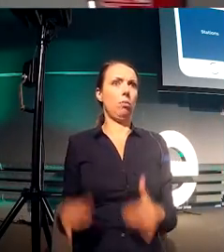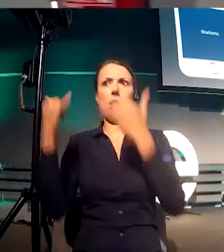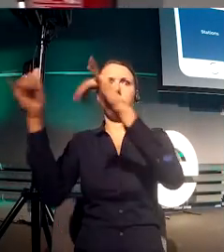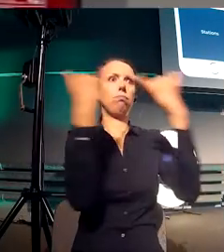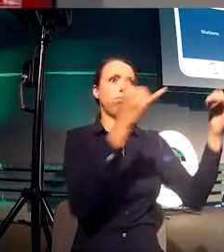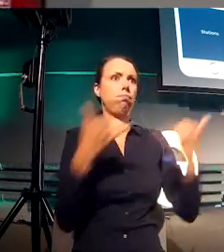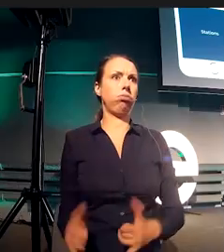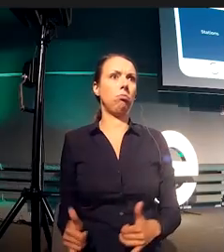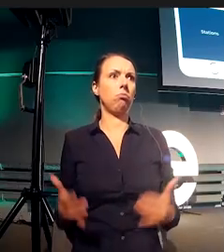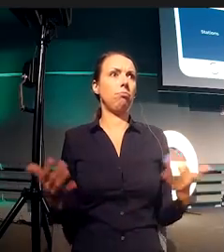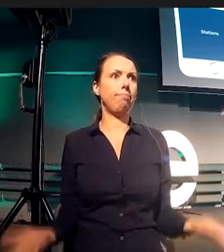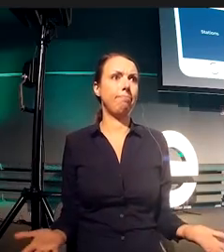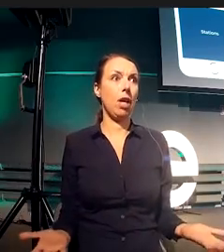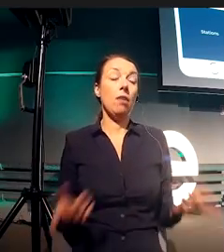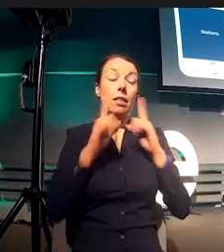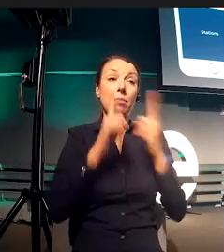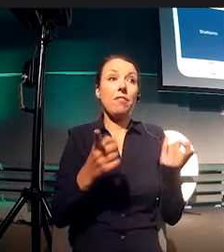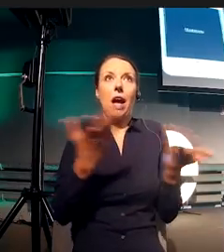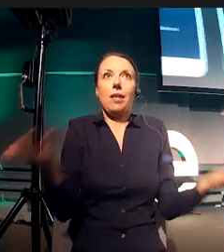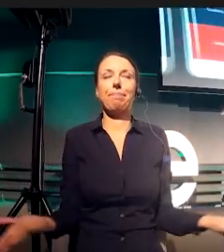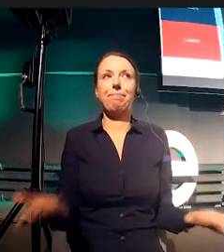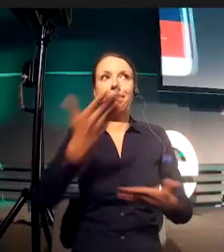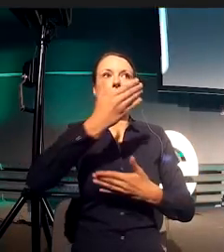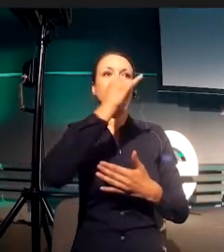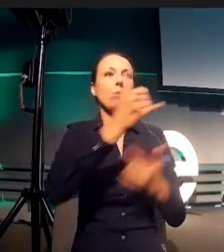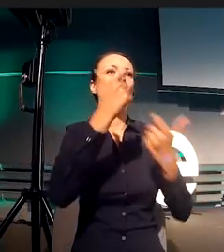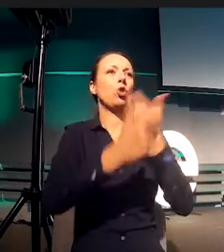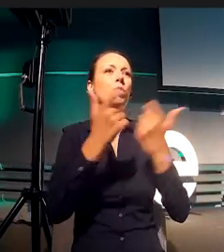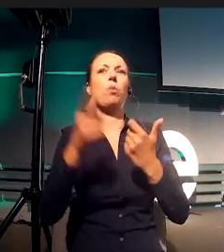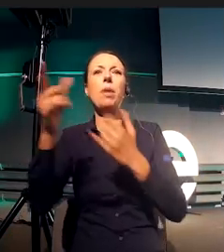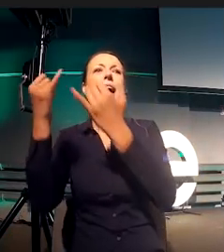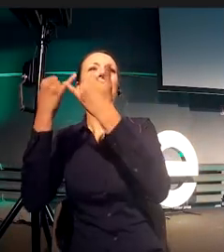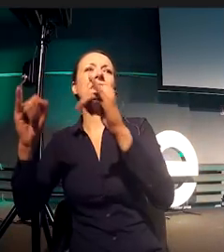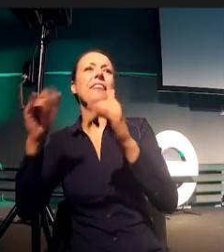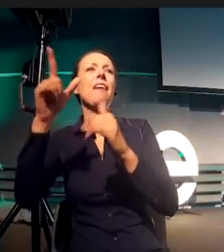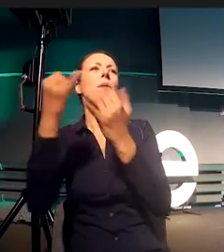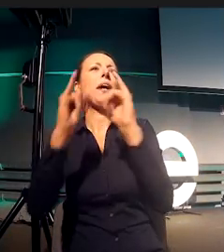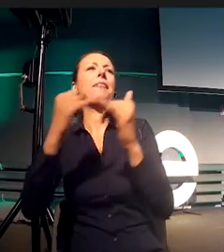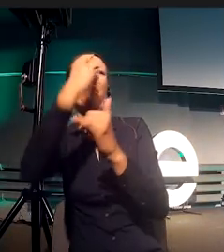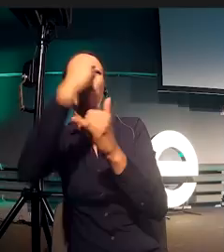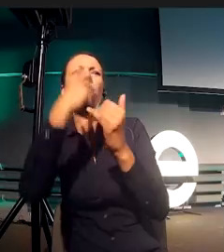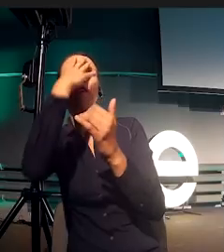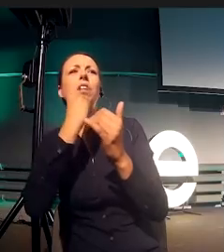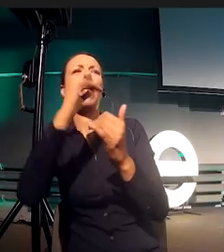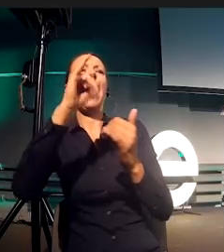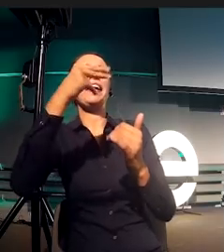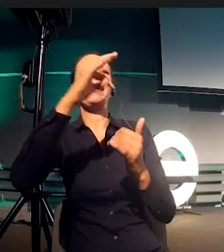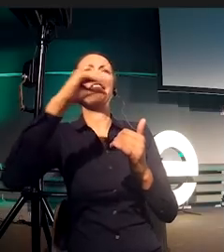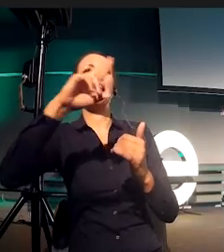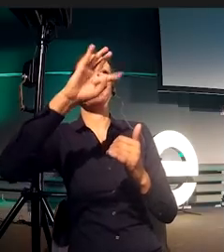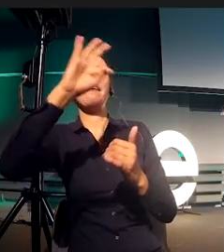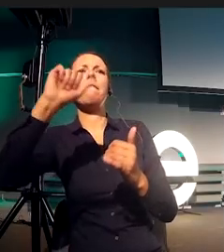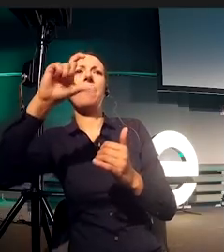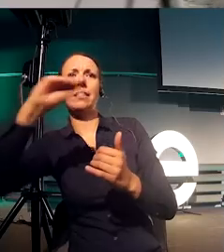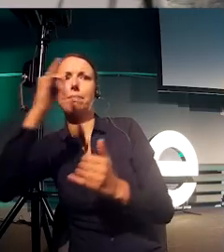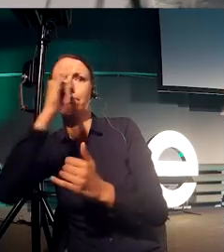UIs. So, at the end of the day, the one that won was this one. This is the one that gave us the